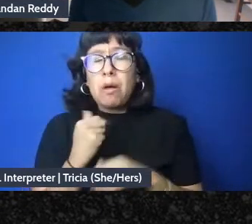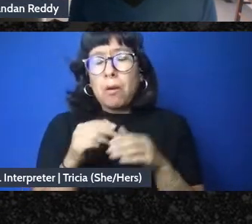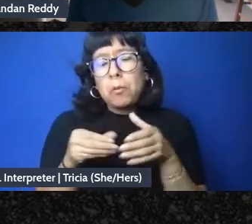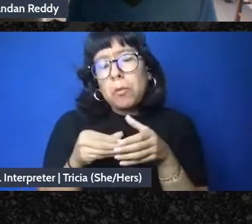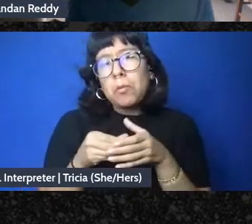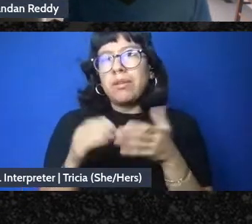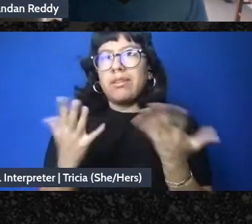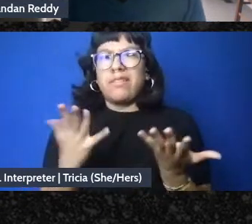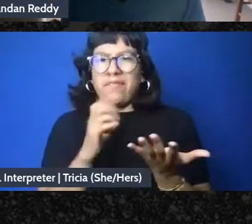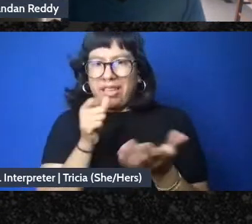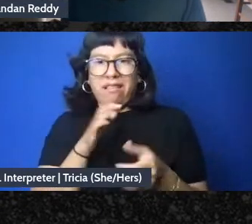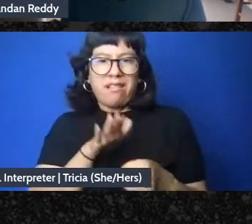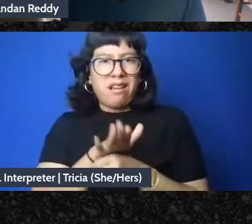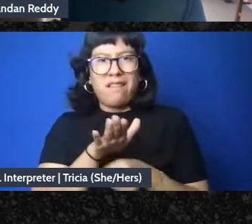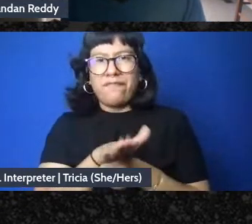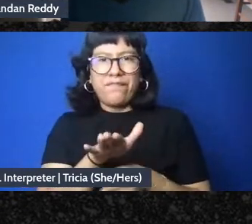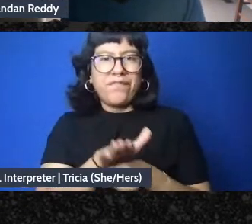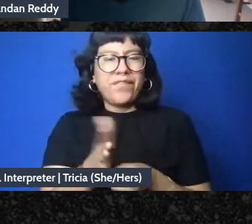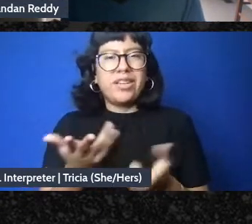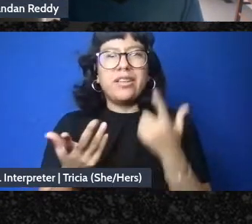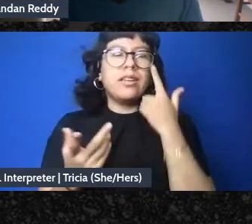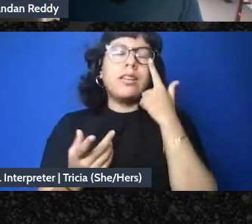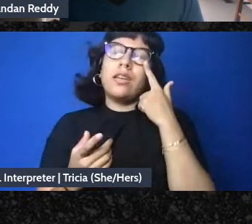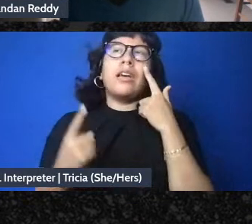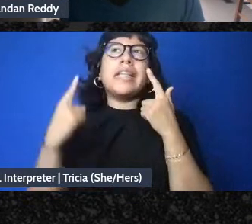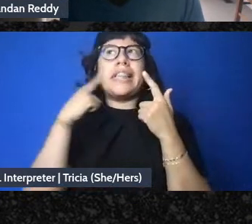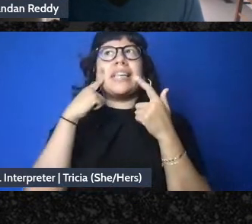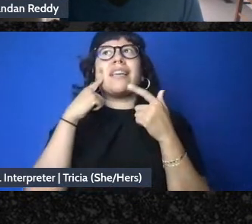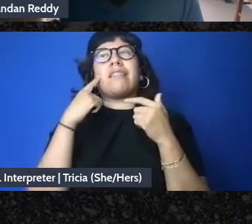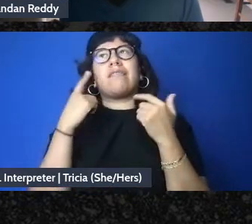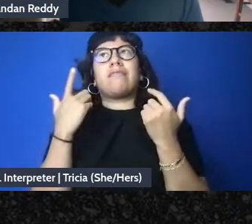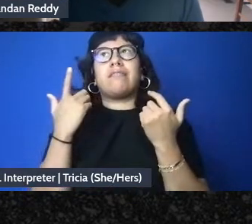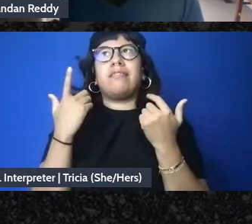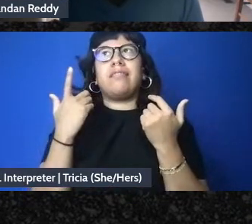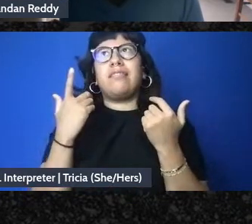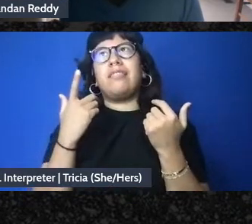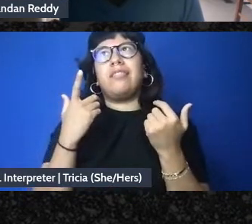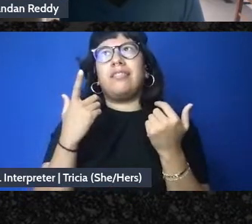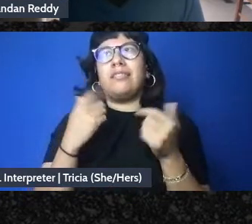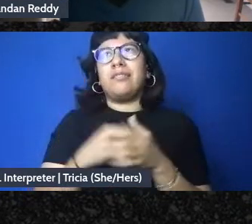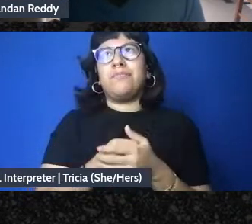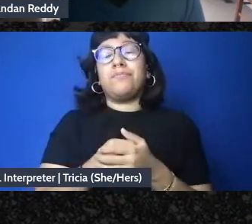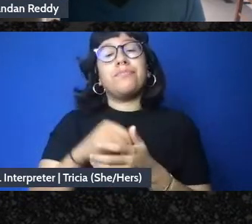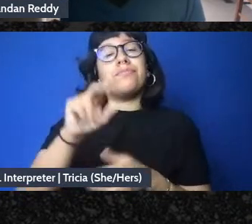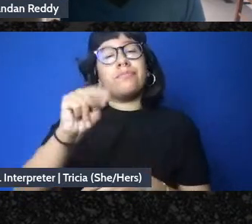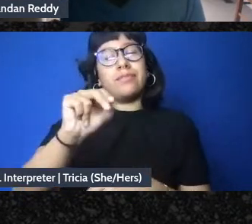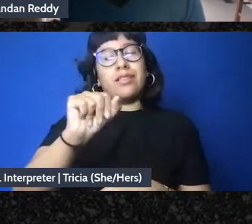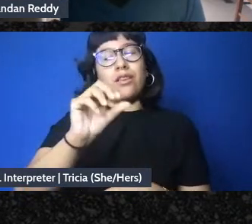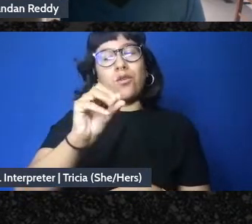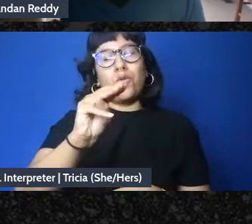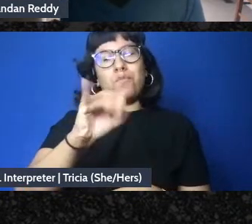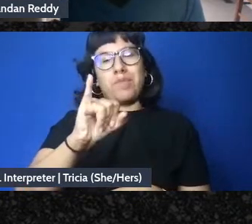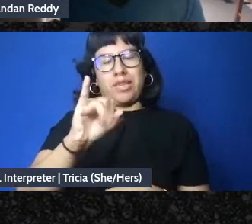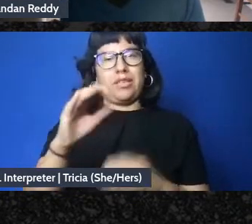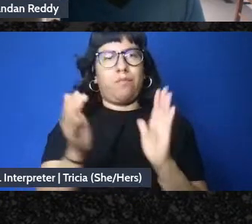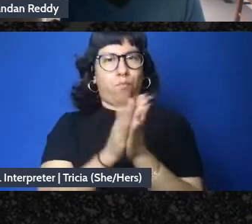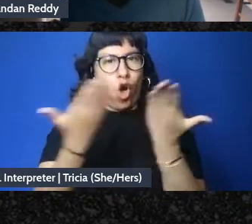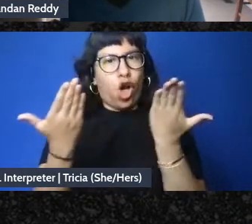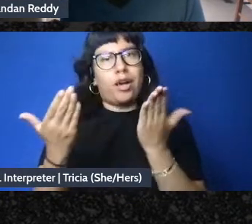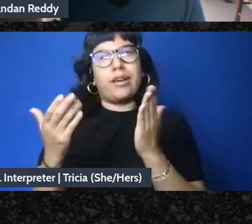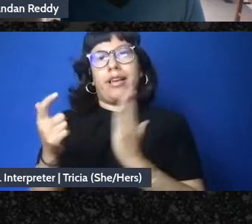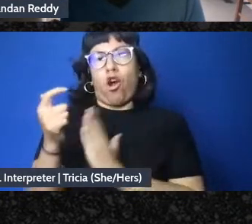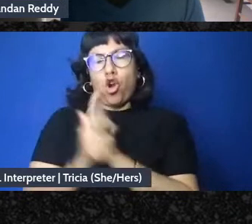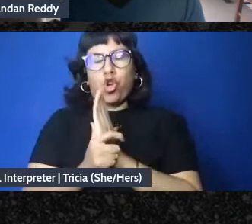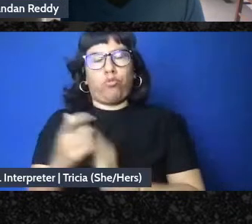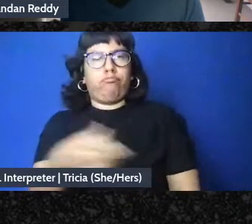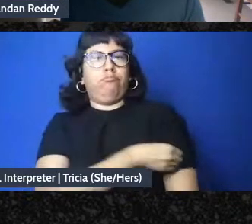a lot and it always makes you think of this thing in one of Naomi's books or articles that really was powerful for me just